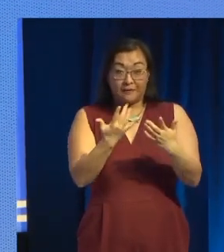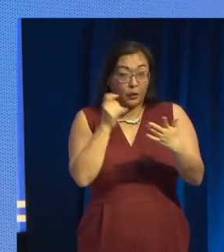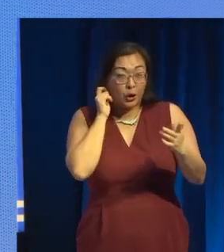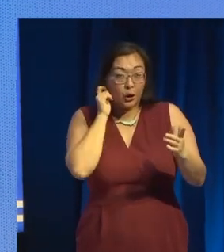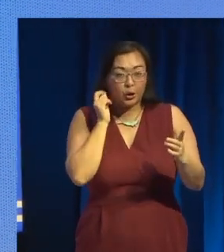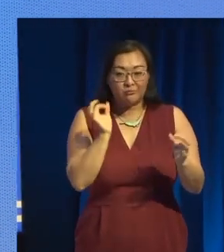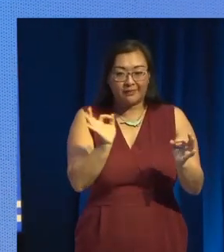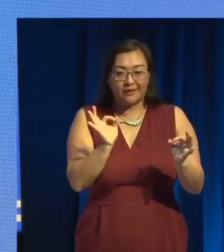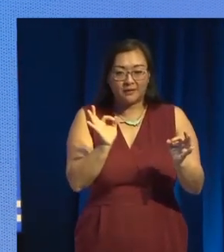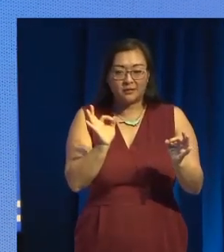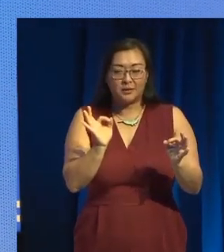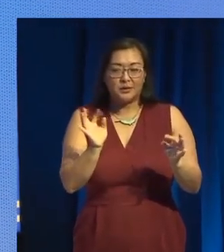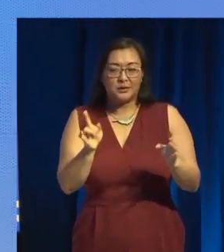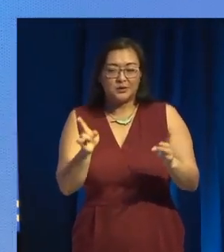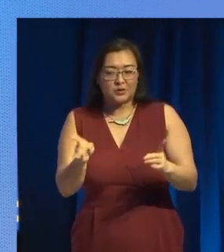this.